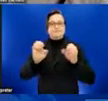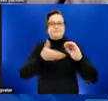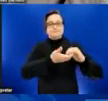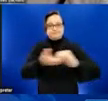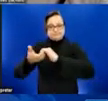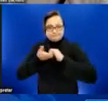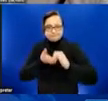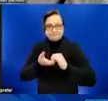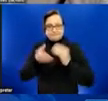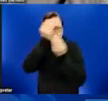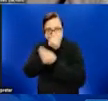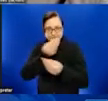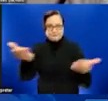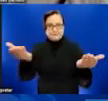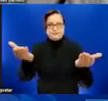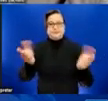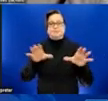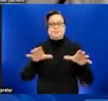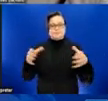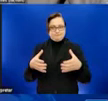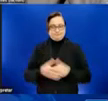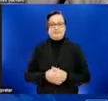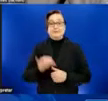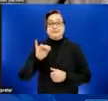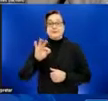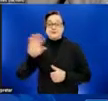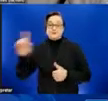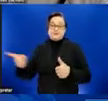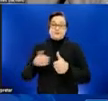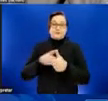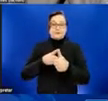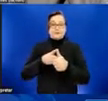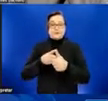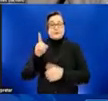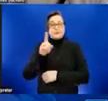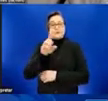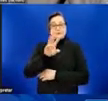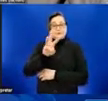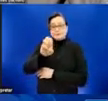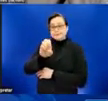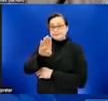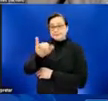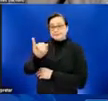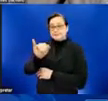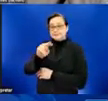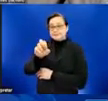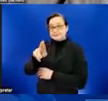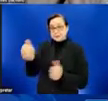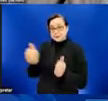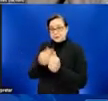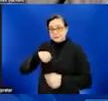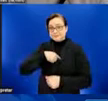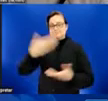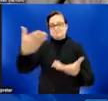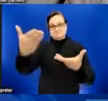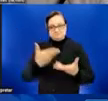EPIC, webinar. If this is your first webinar with us, welcome. We invite you to learn more about CDC's